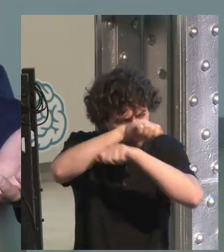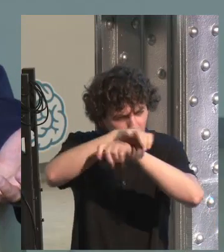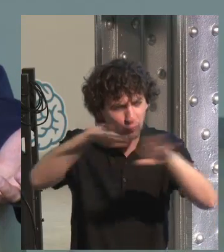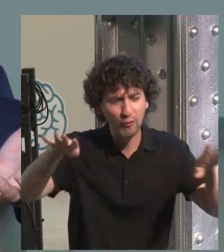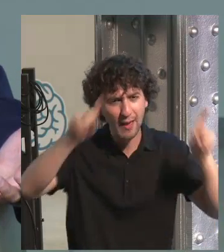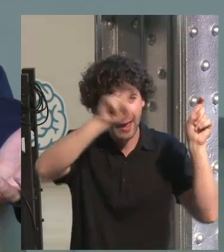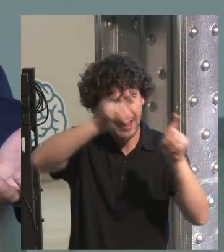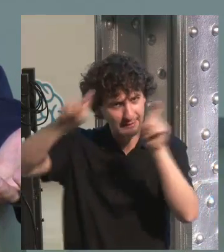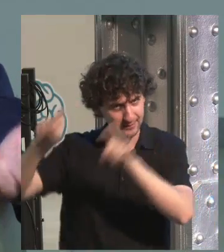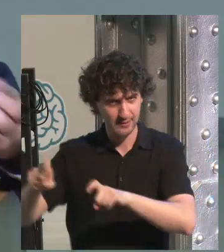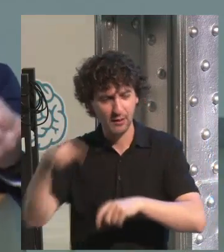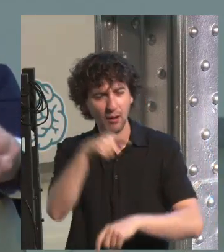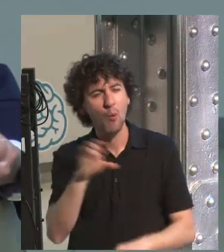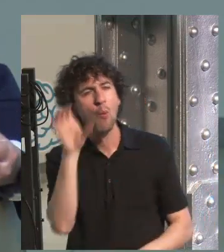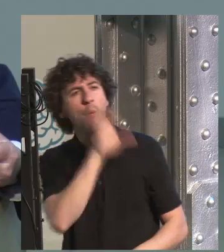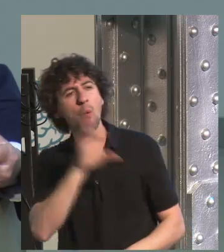to university.